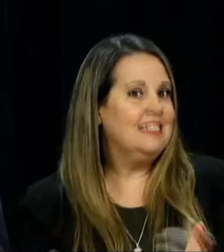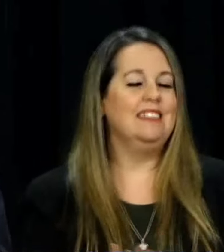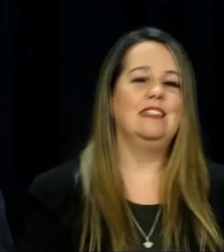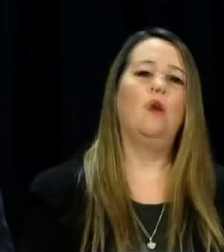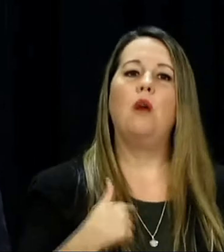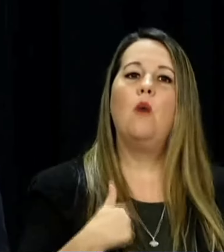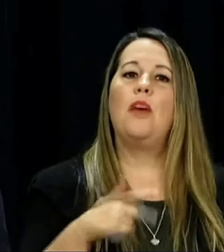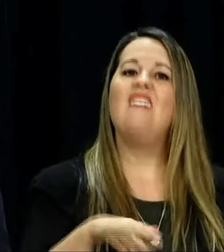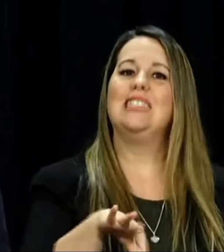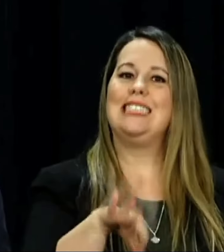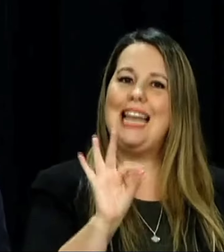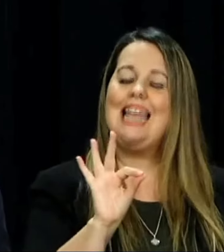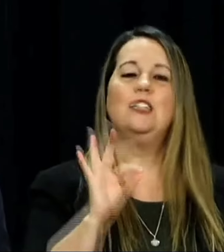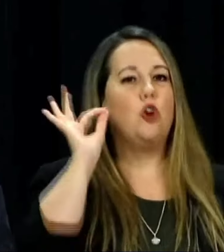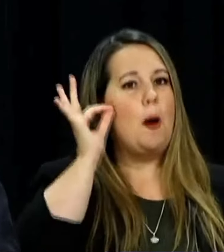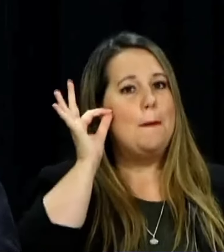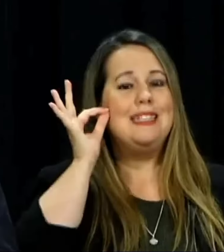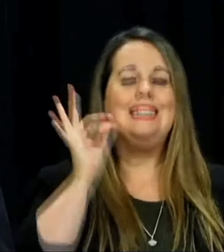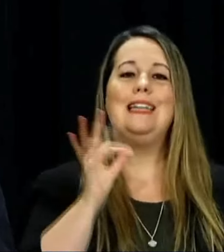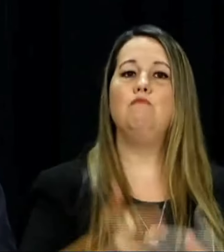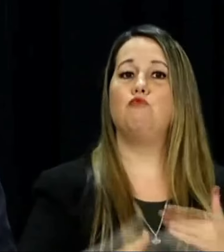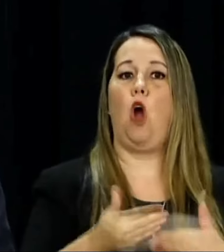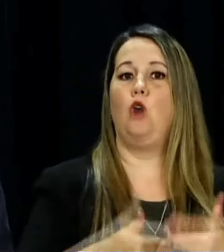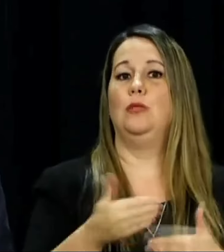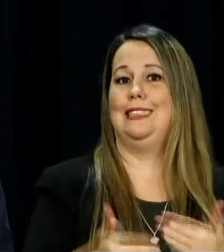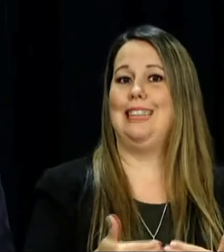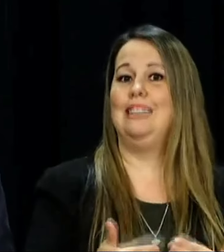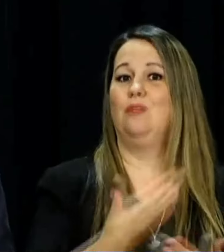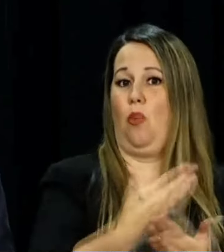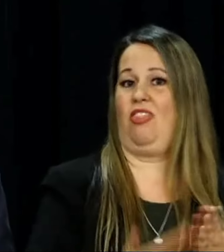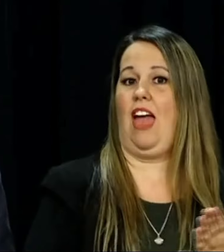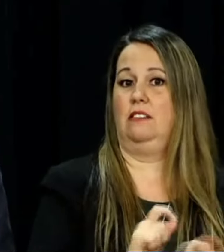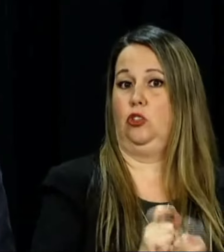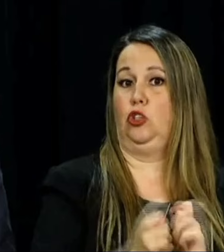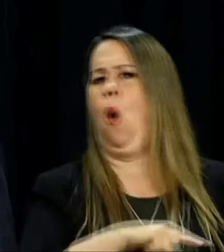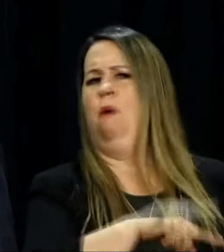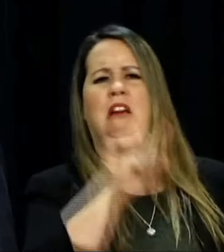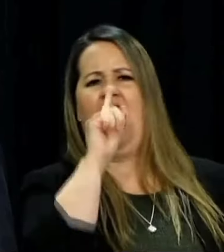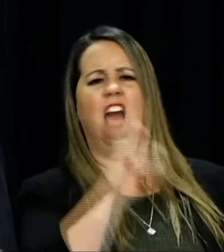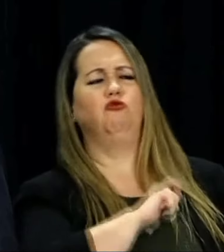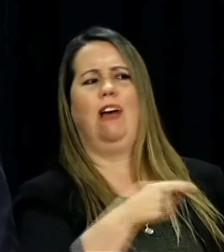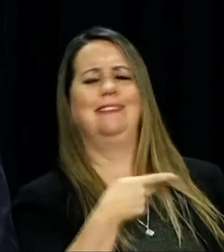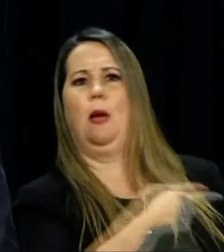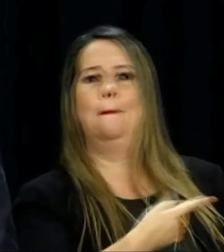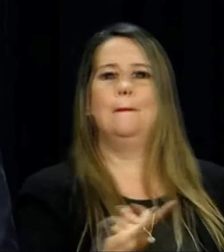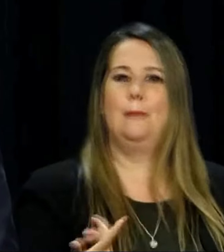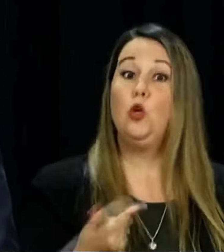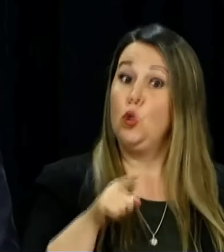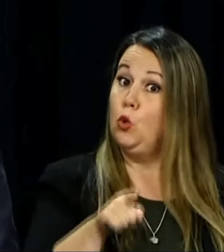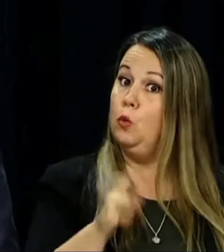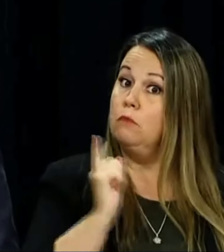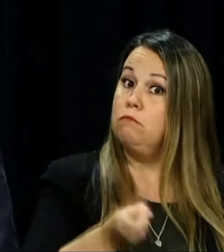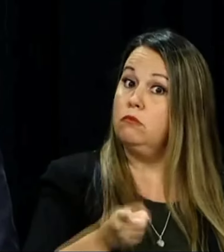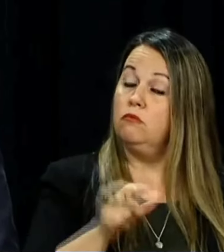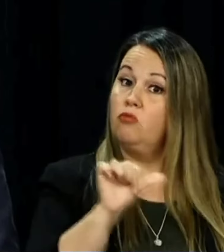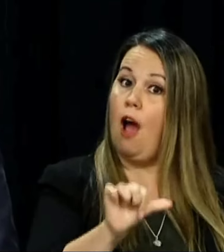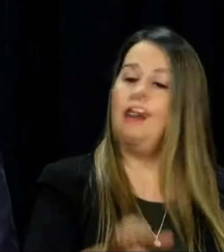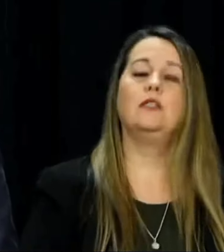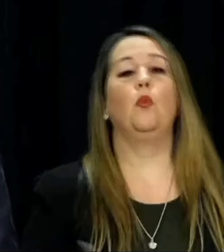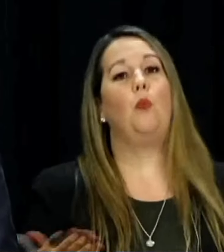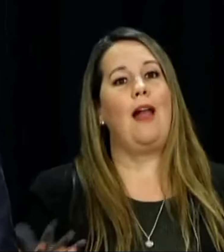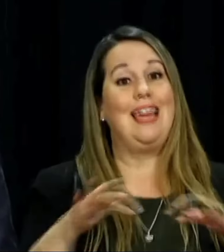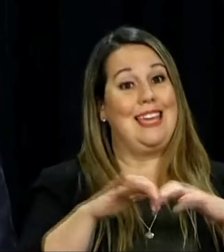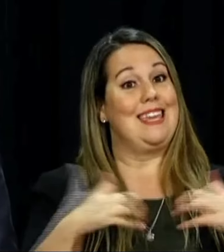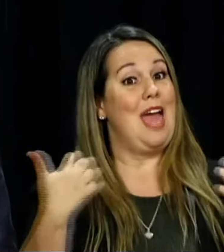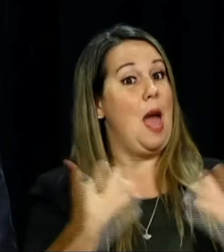select committee process. We're going to support it to first reading. As I've said, there's no support from our side beyond that, from national. We have lots of conversations across the Cabinet and